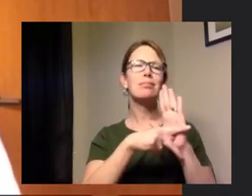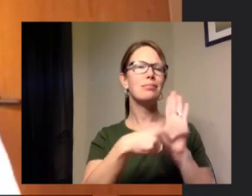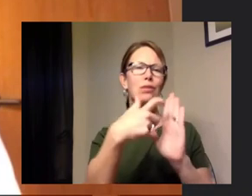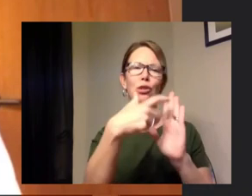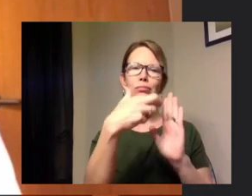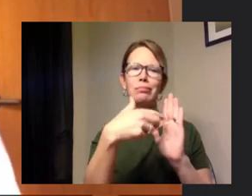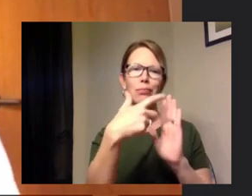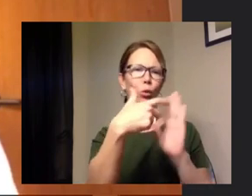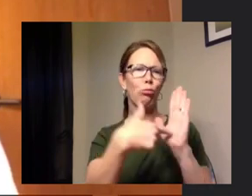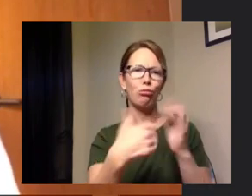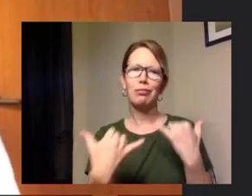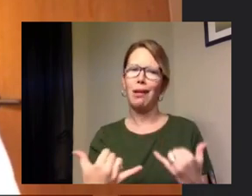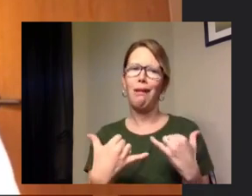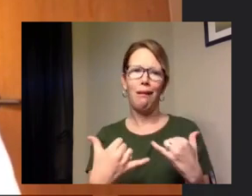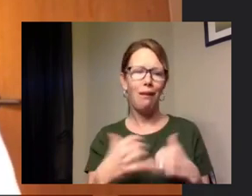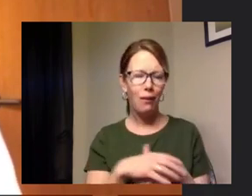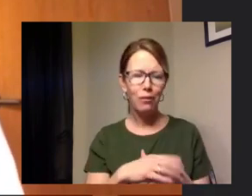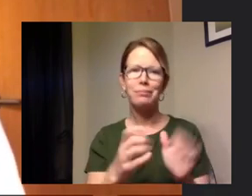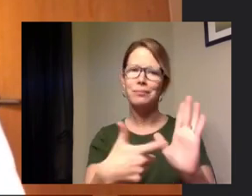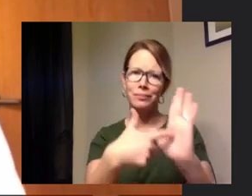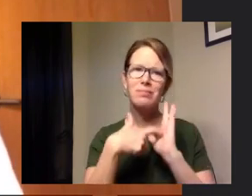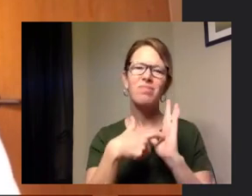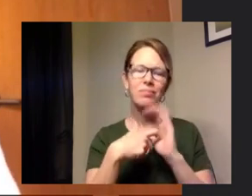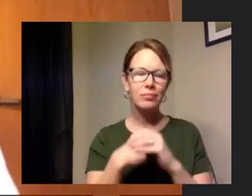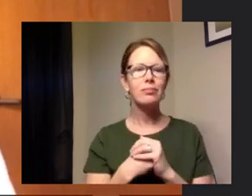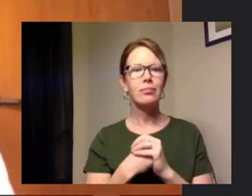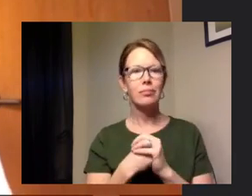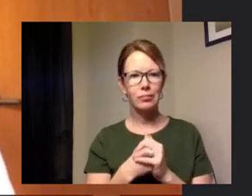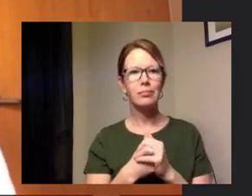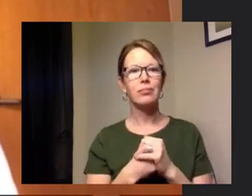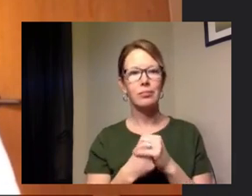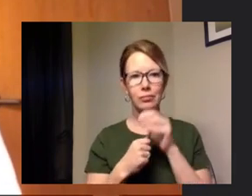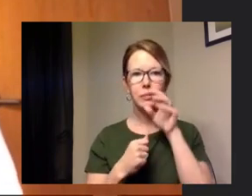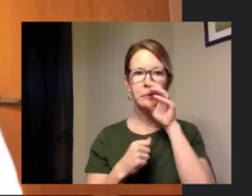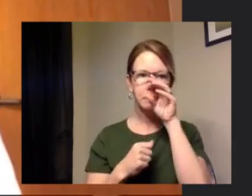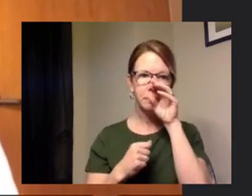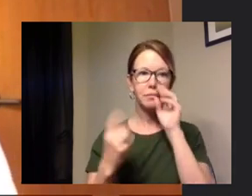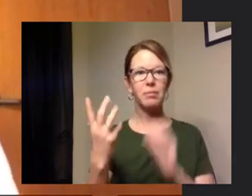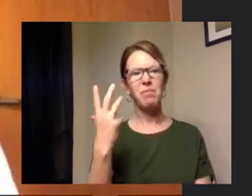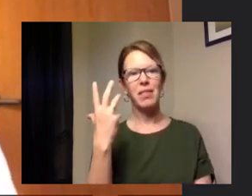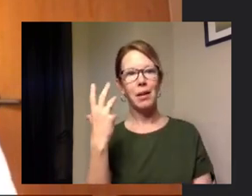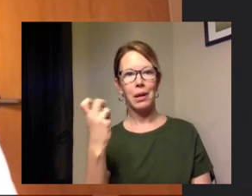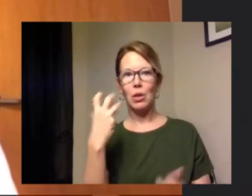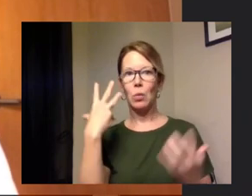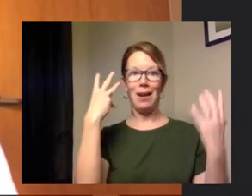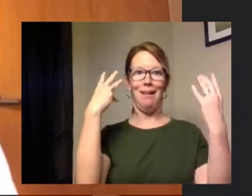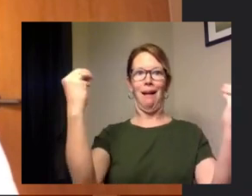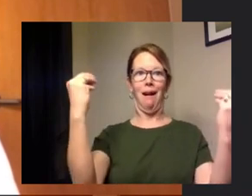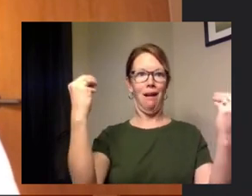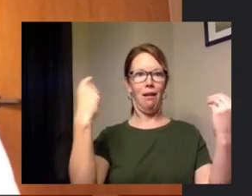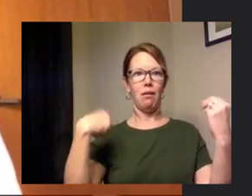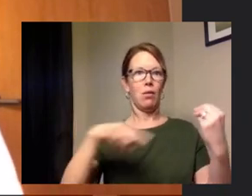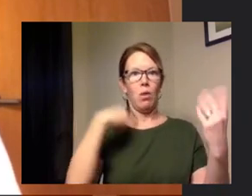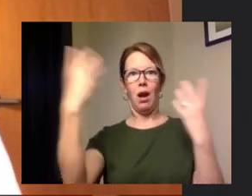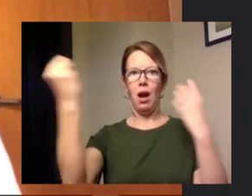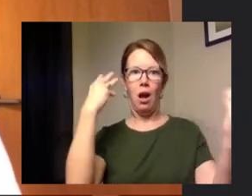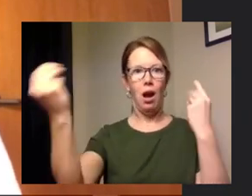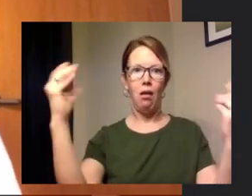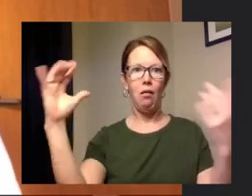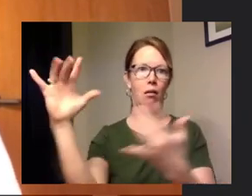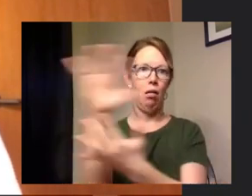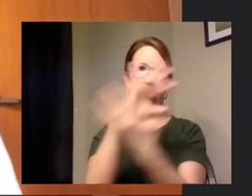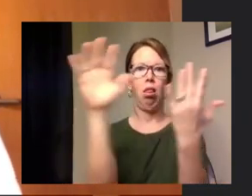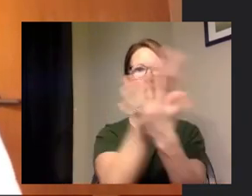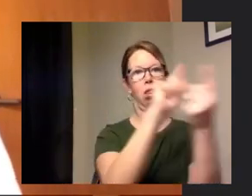you safe um because of uh the fact that we're out in the public all day um but that's it i